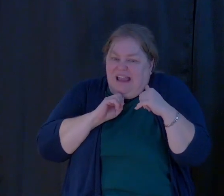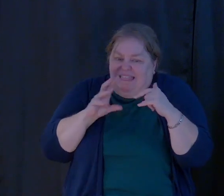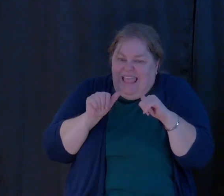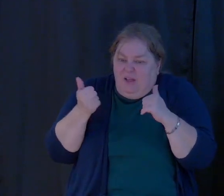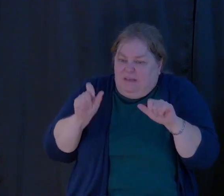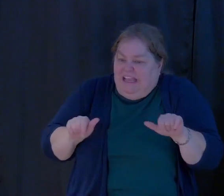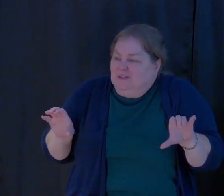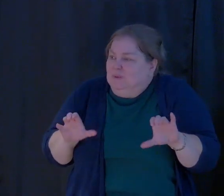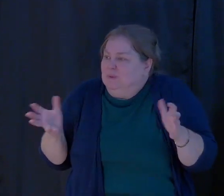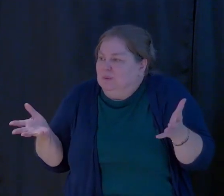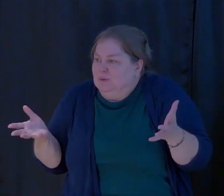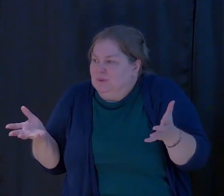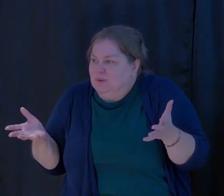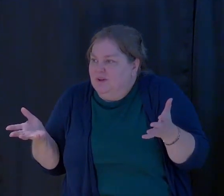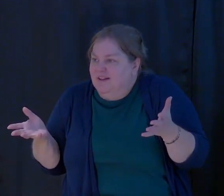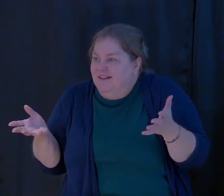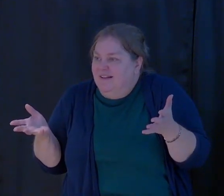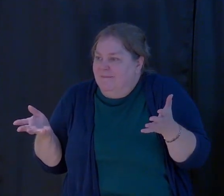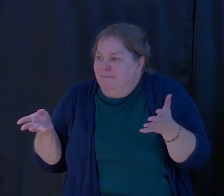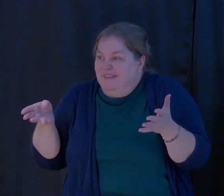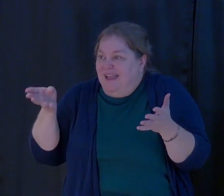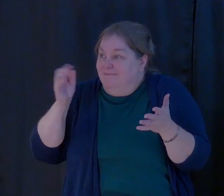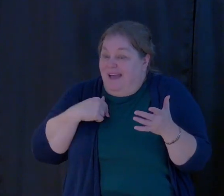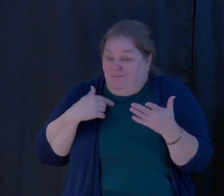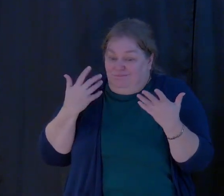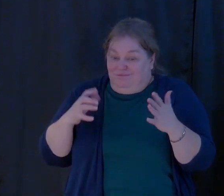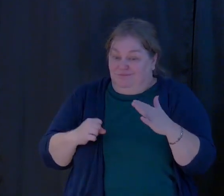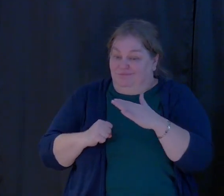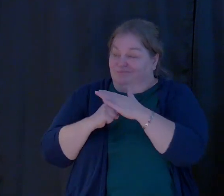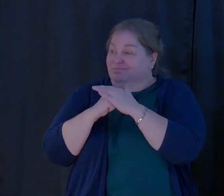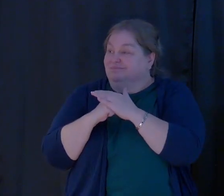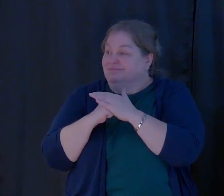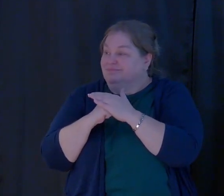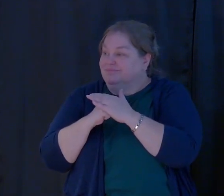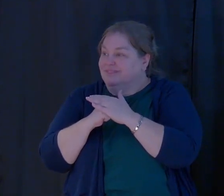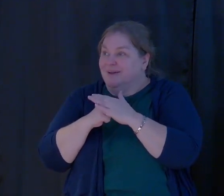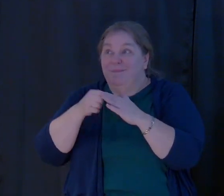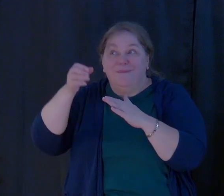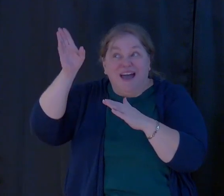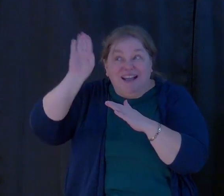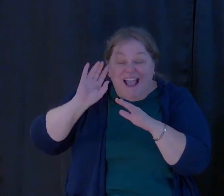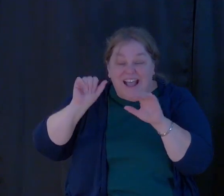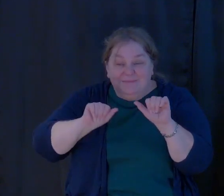to realize God's ceiling of possibilities is far greater.